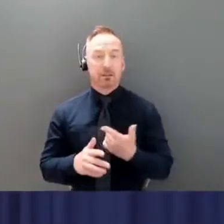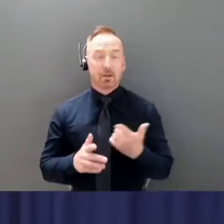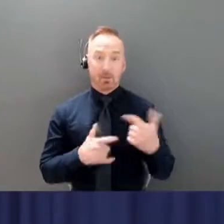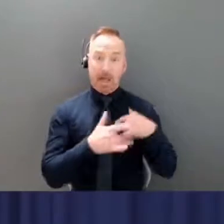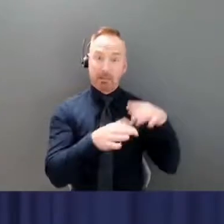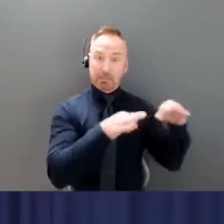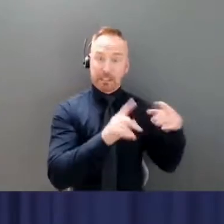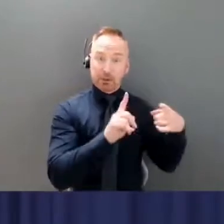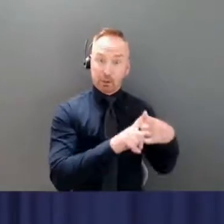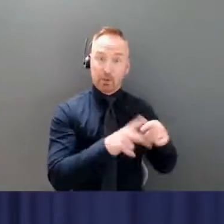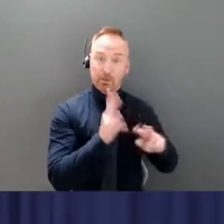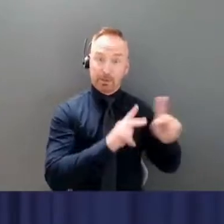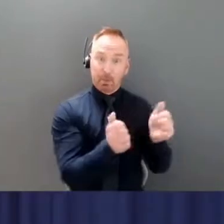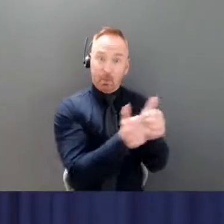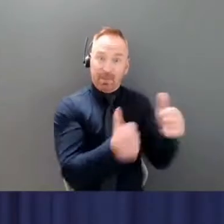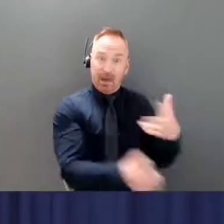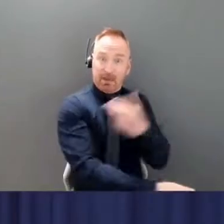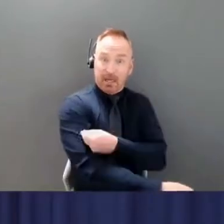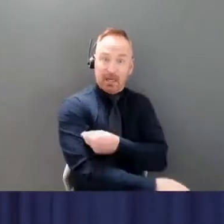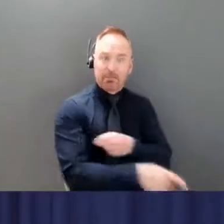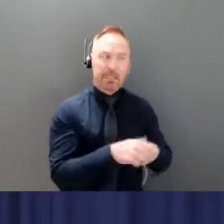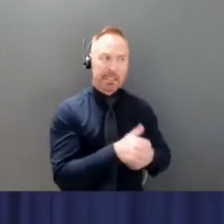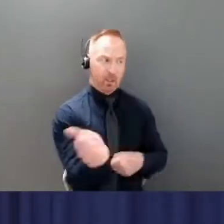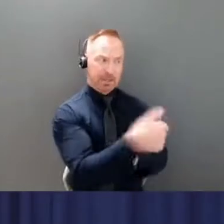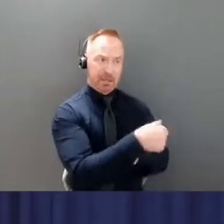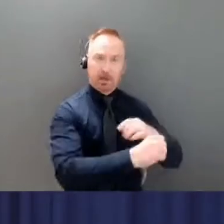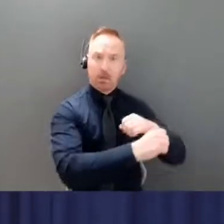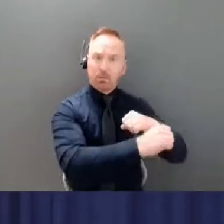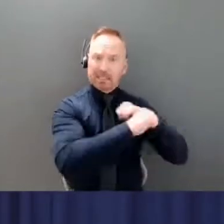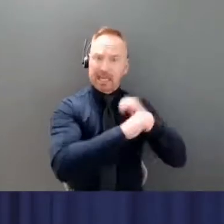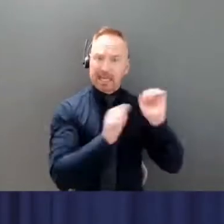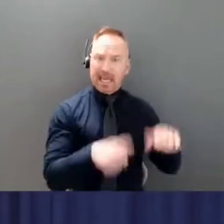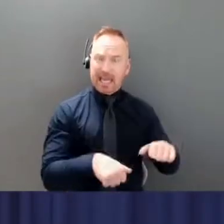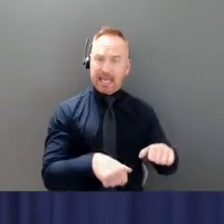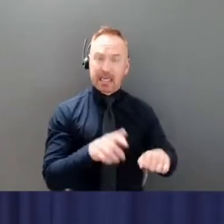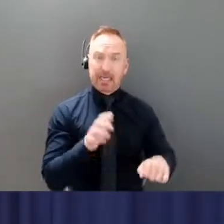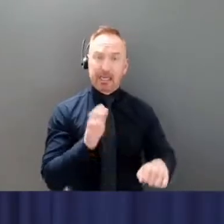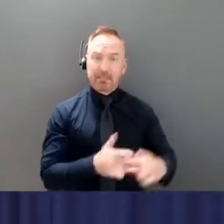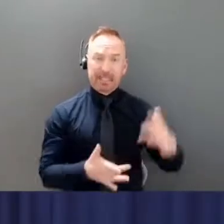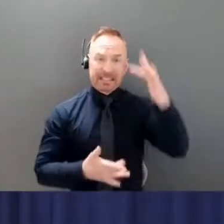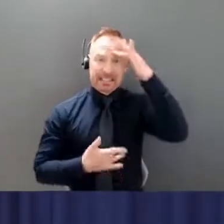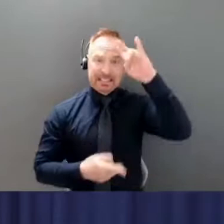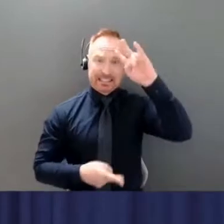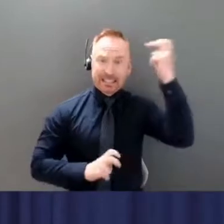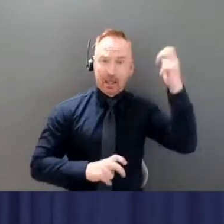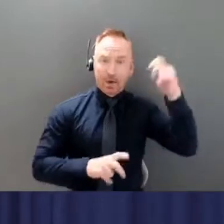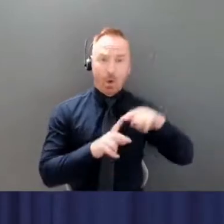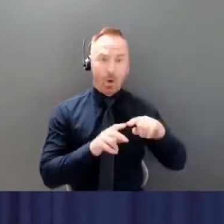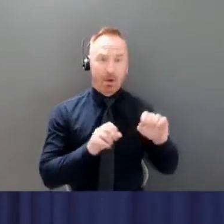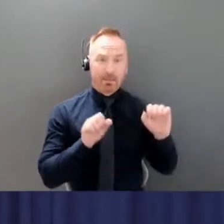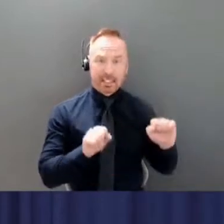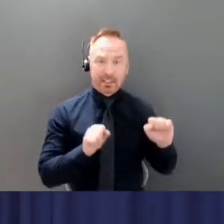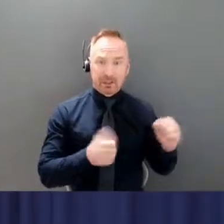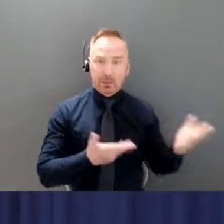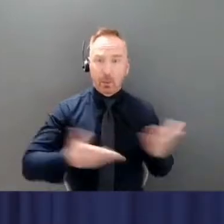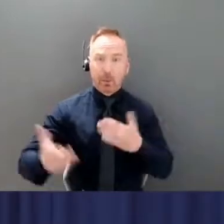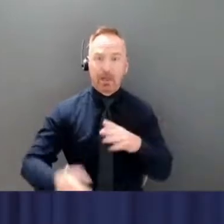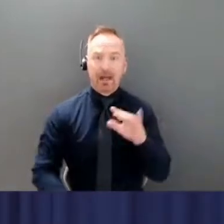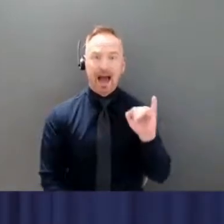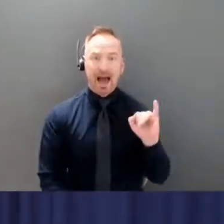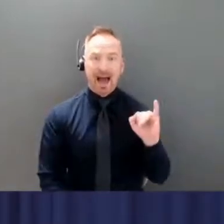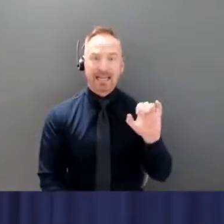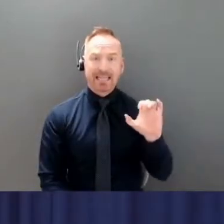'ers is that you can protect yourself from getting seriously sick and potentially needing intensive care by